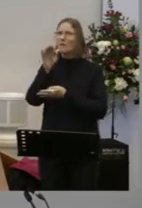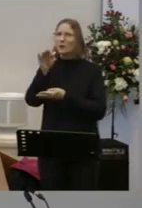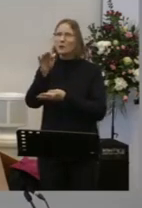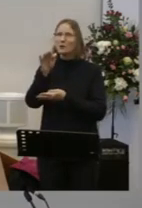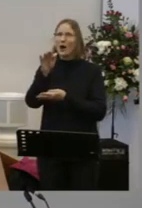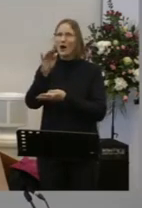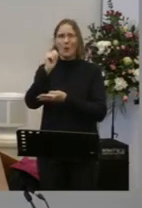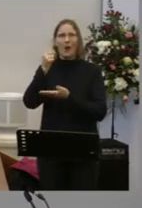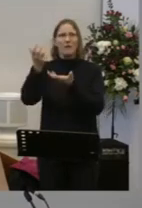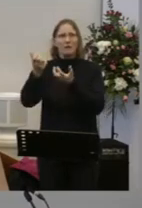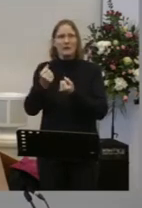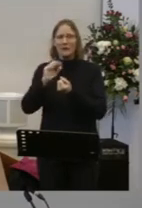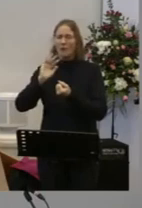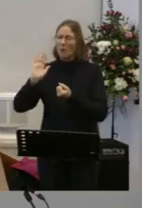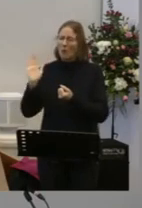yours